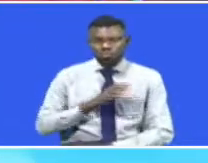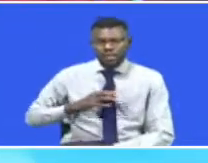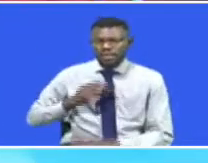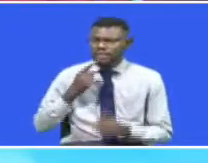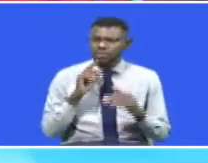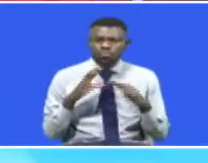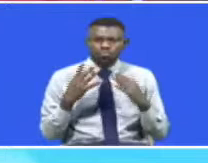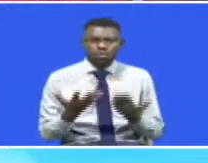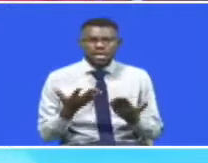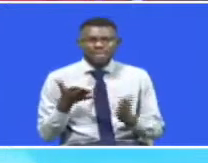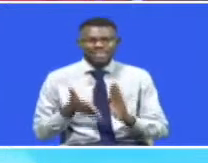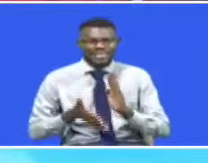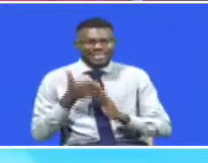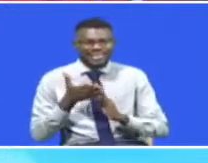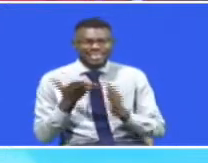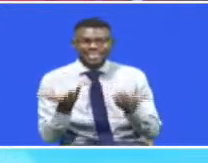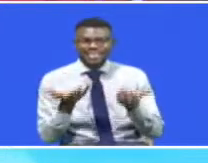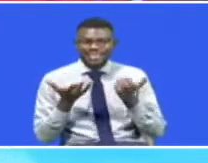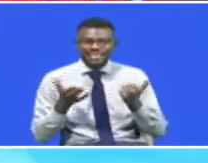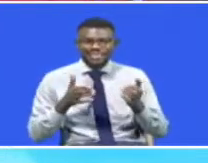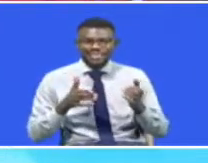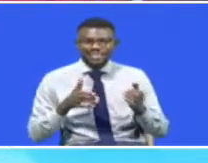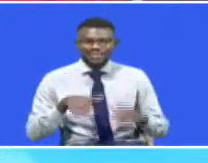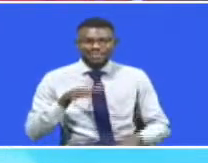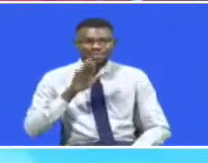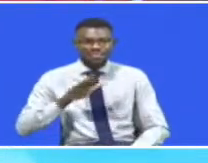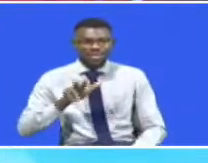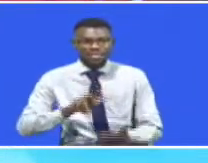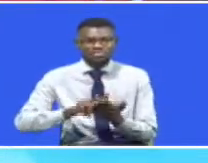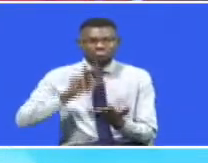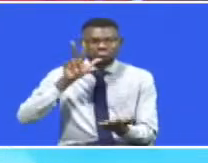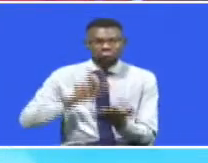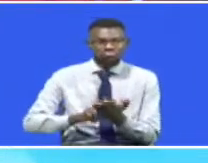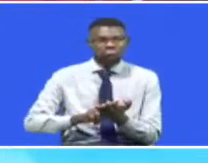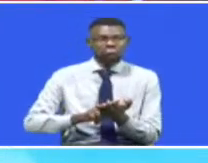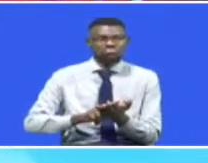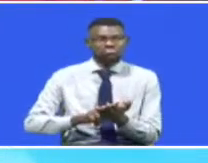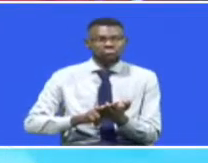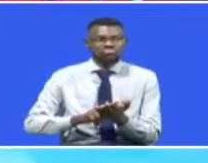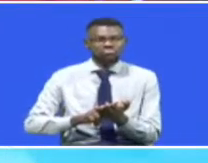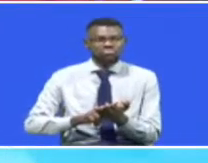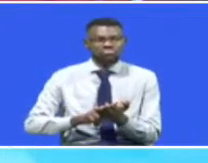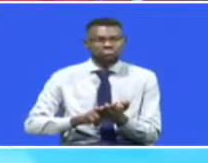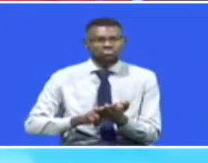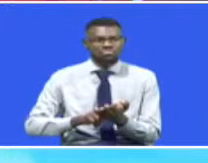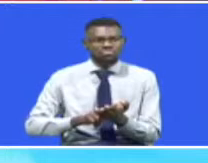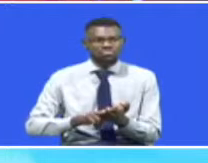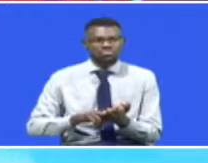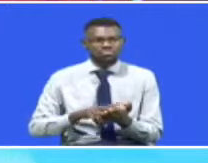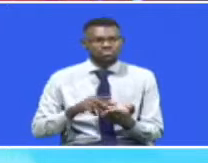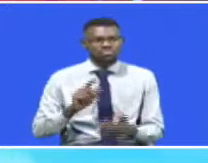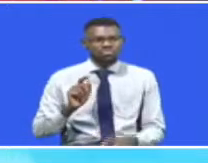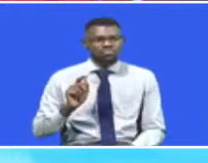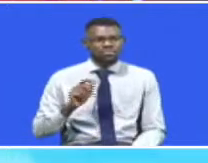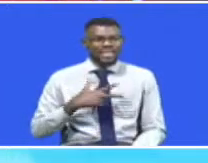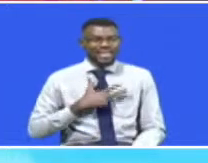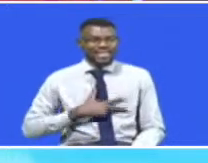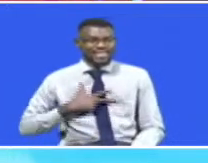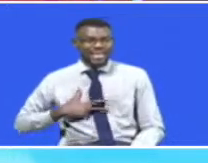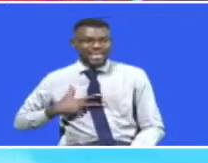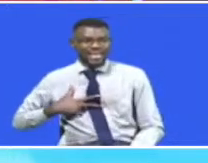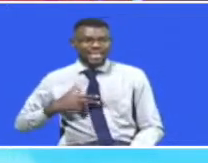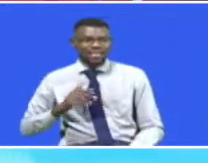there is urgent need for Parliament to enact the Kenya Institute of Special Education Act as a way of